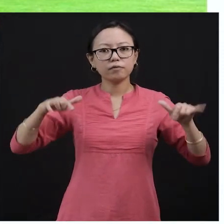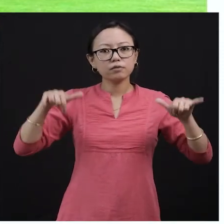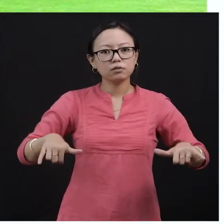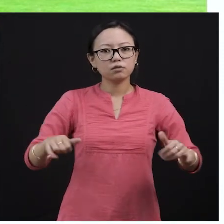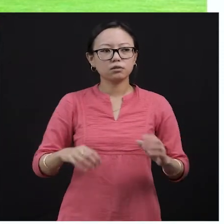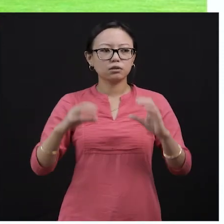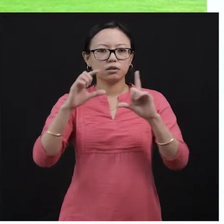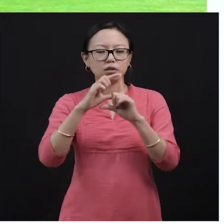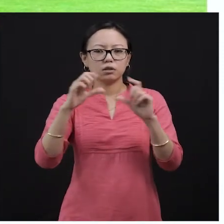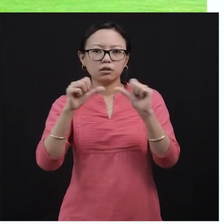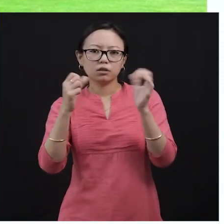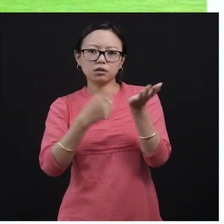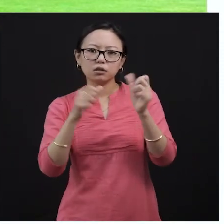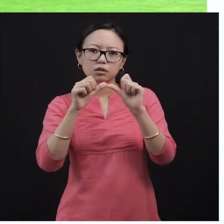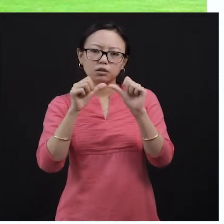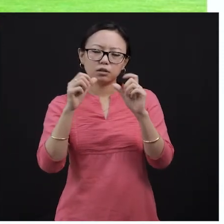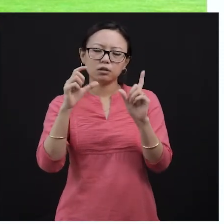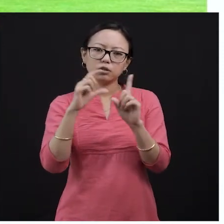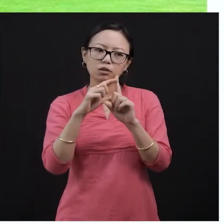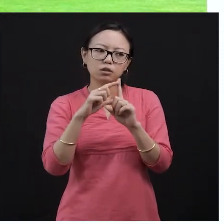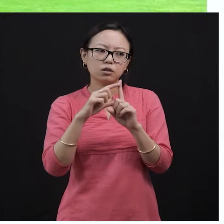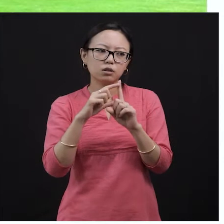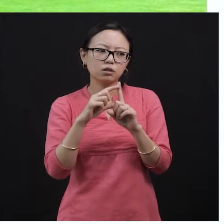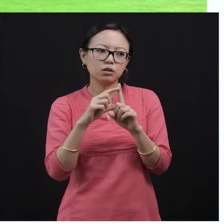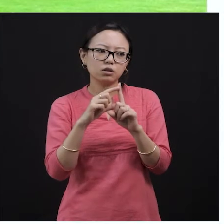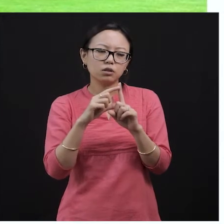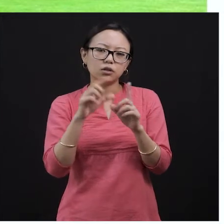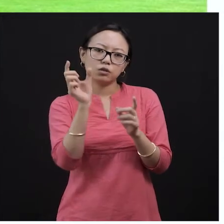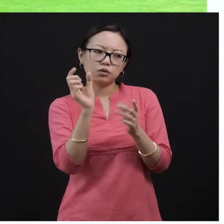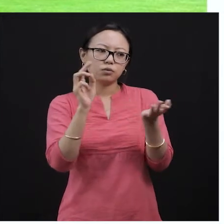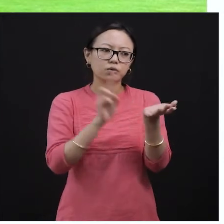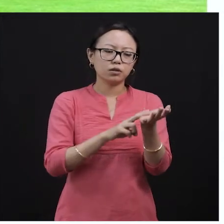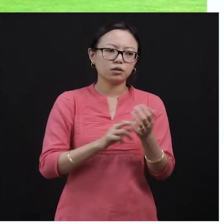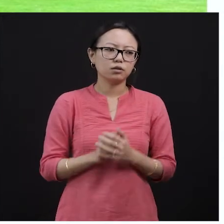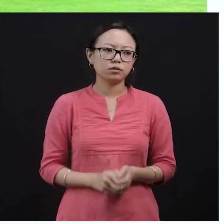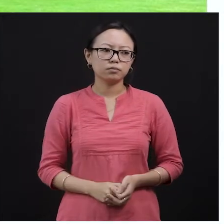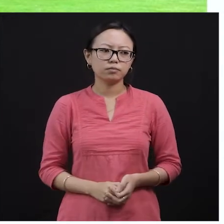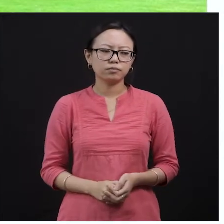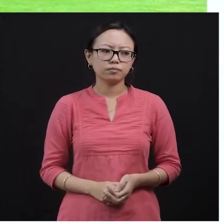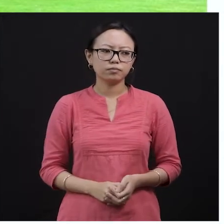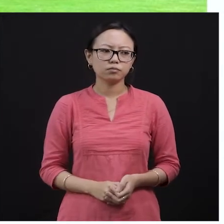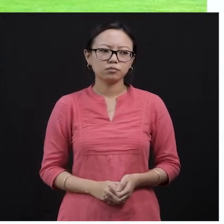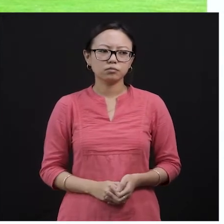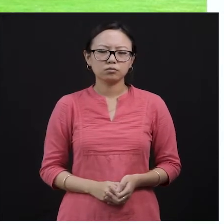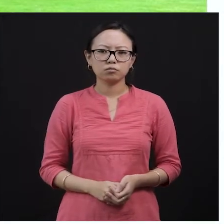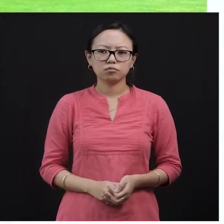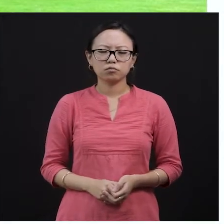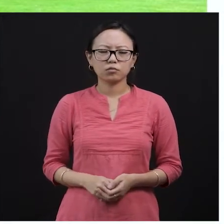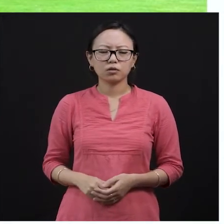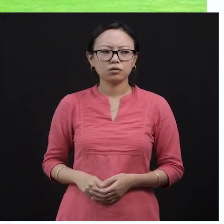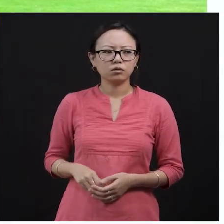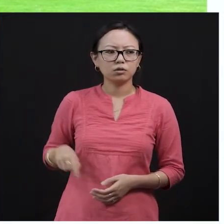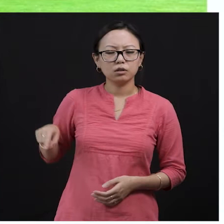the banyan tree belongs to his grandfather. As a young boy, he will not be having a house on his own because he had not started earning.